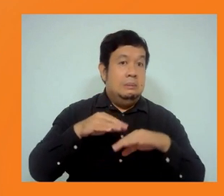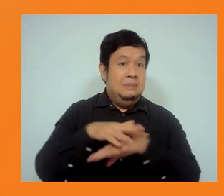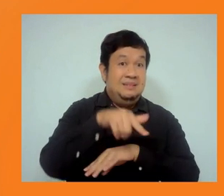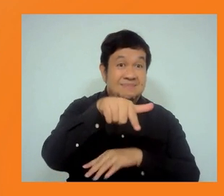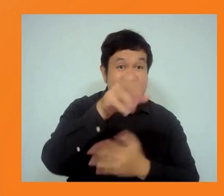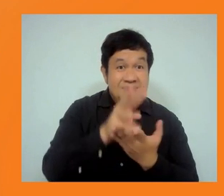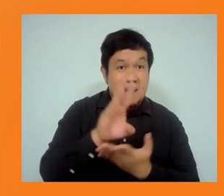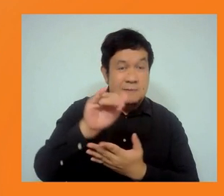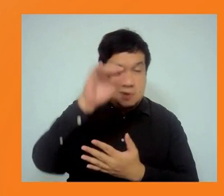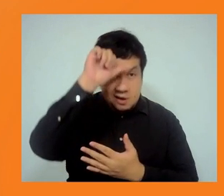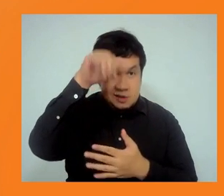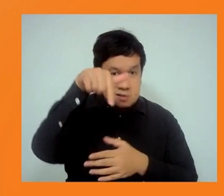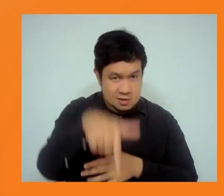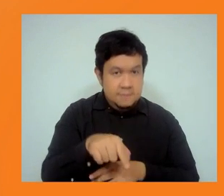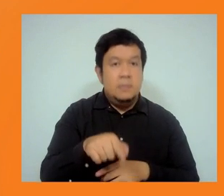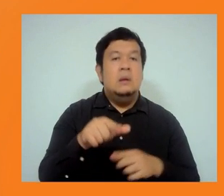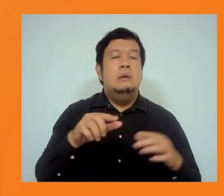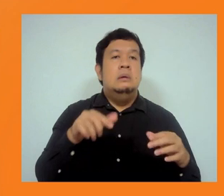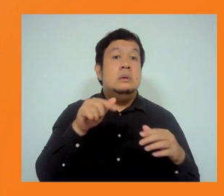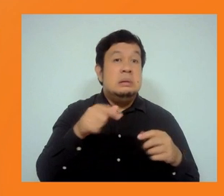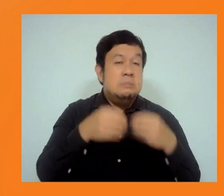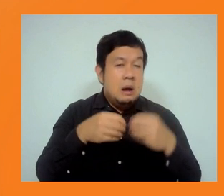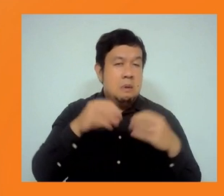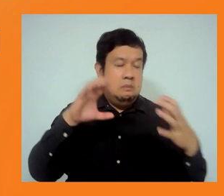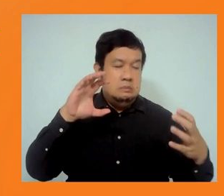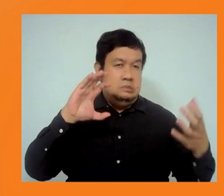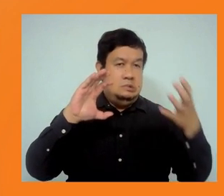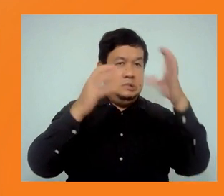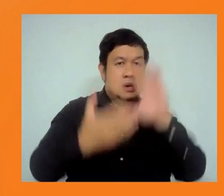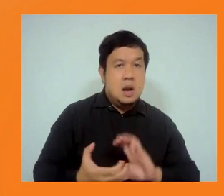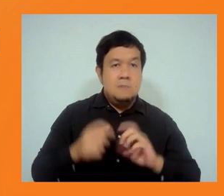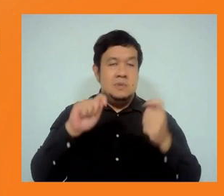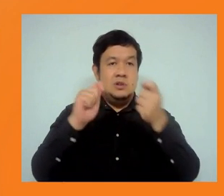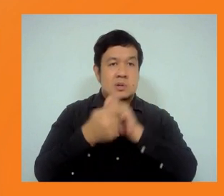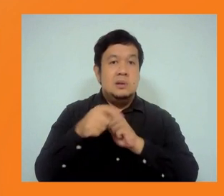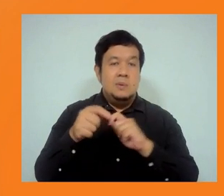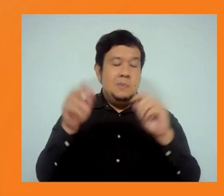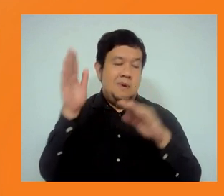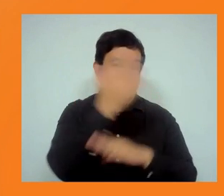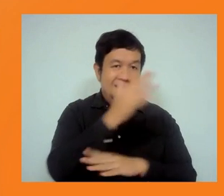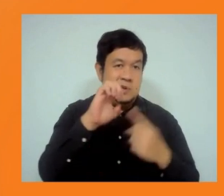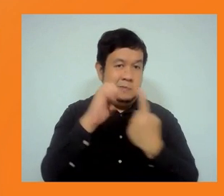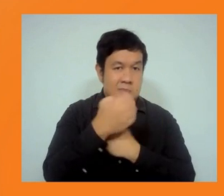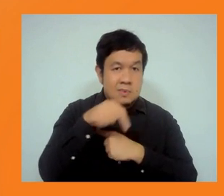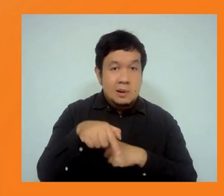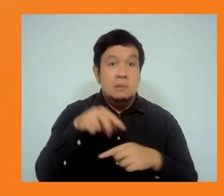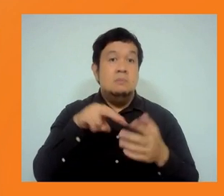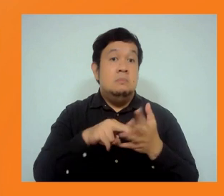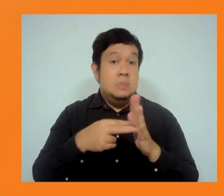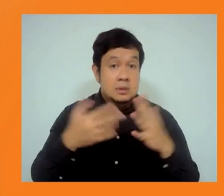the idea of meaningful consultation has really lost all its meaning with this packaging